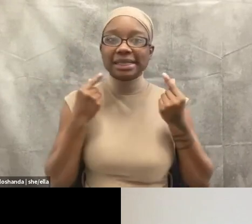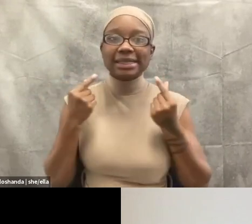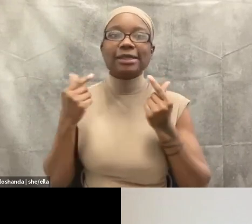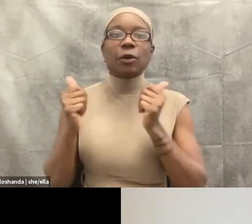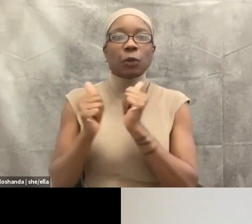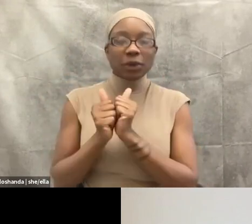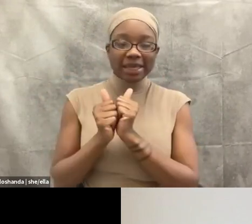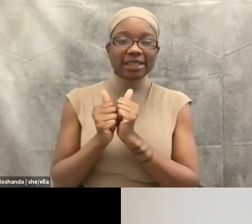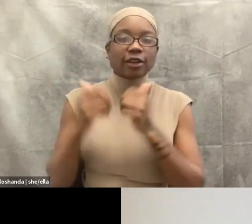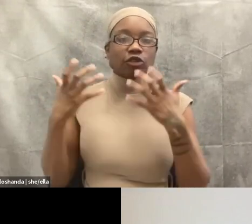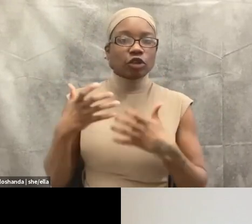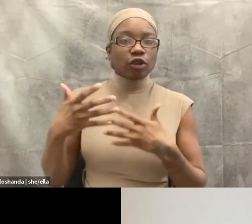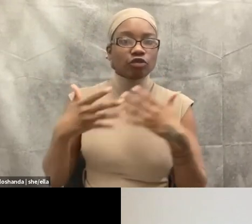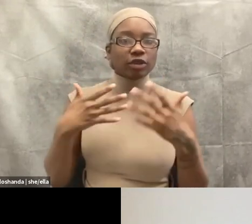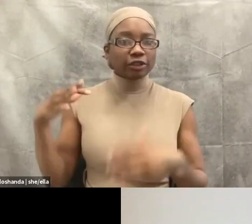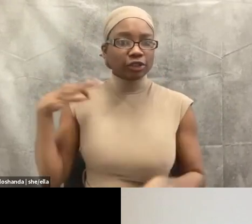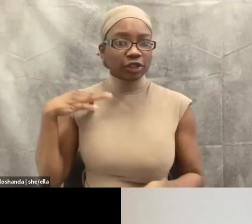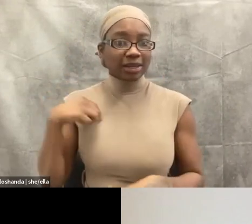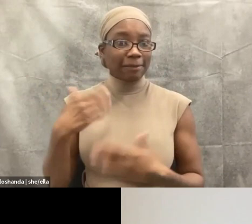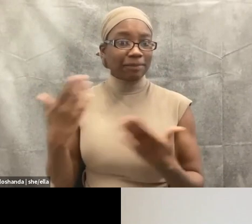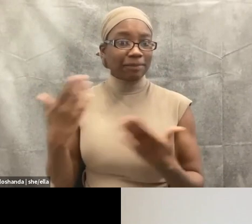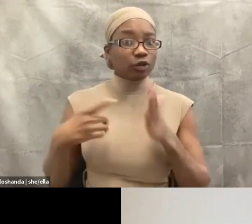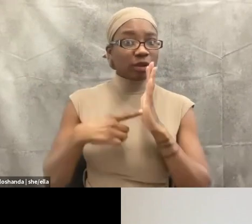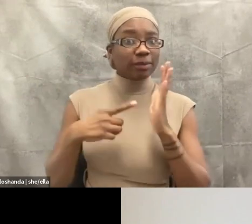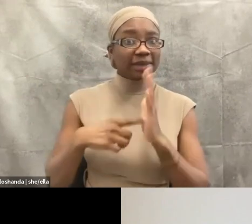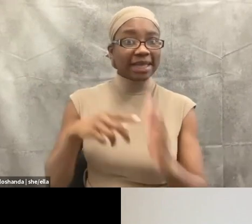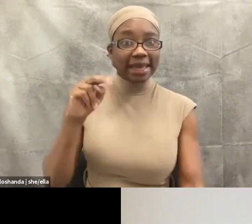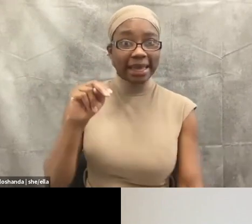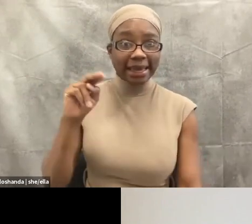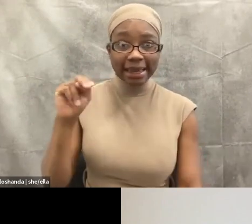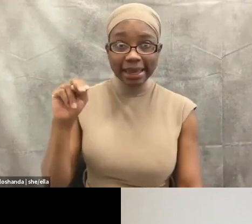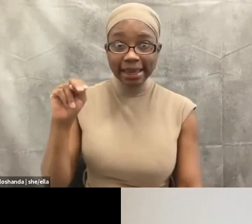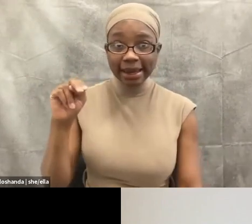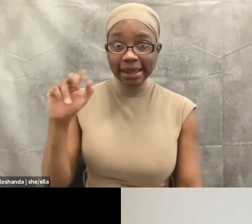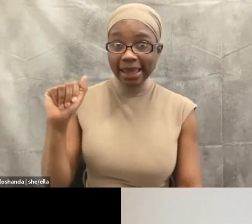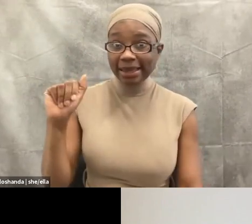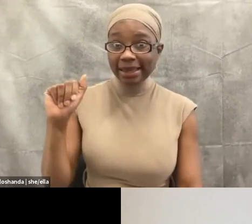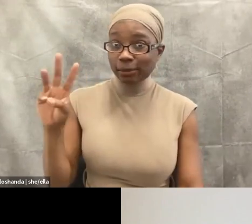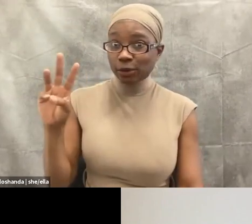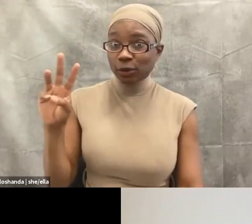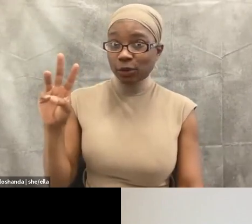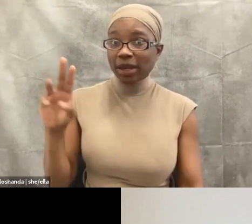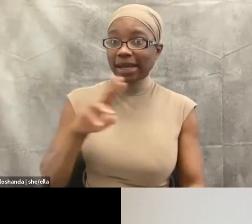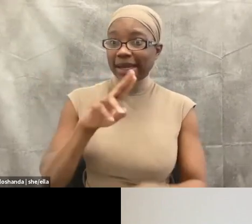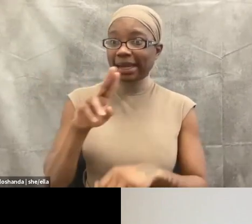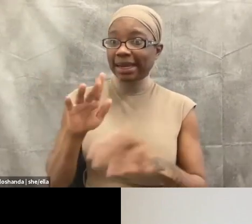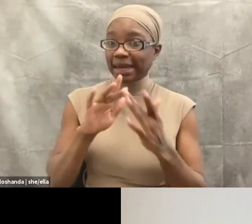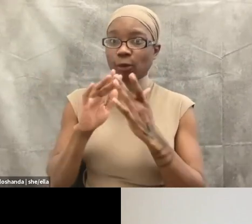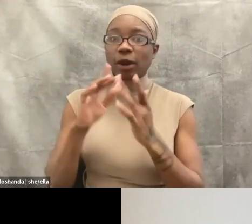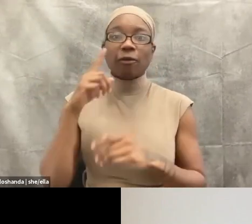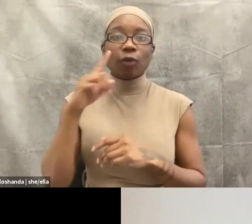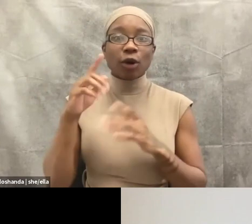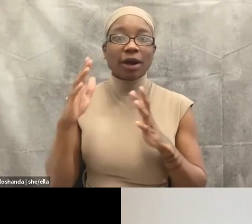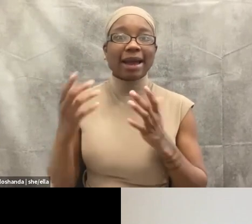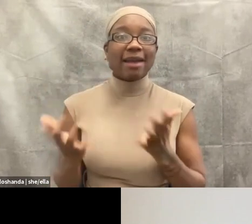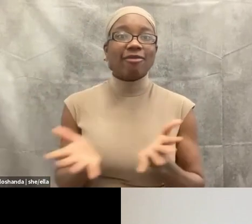NAASW, which is the Network to Advance Abolitionist Social Work. We're a group of social workers who came together in the